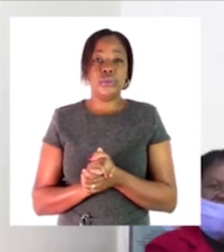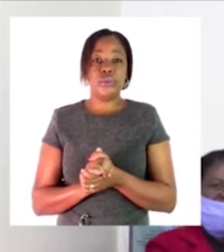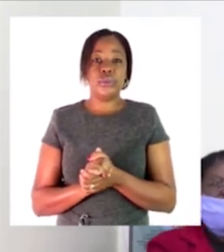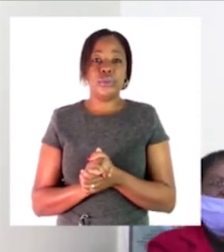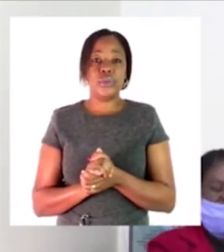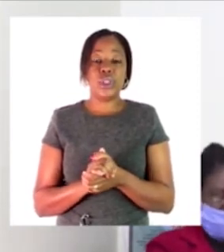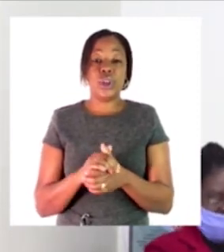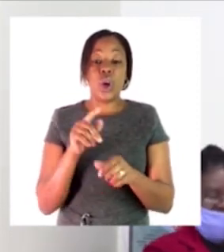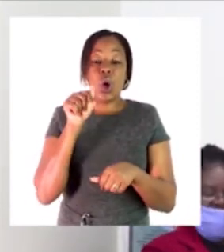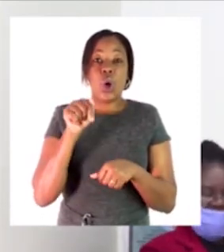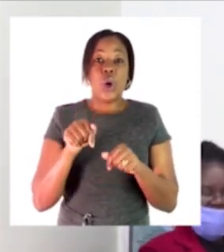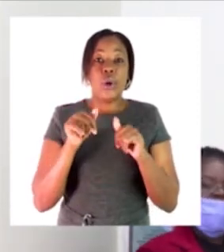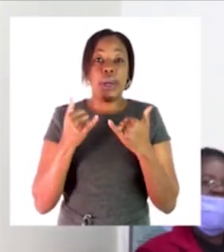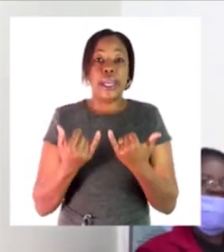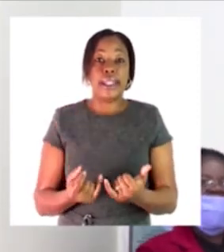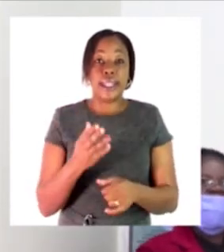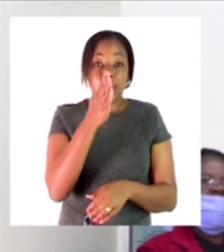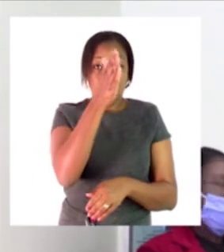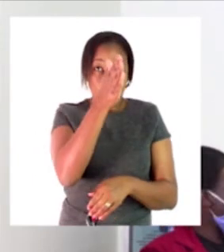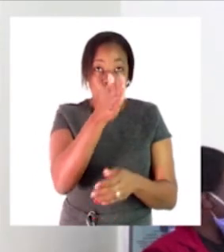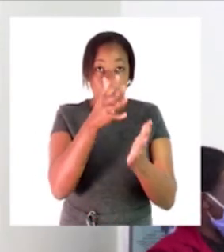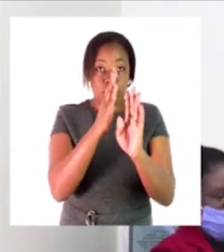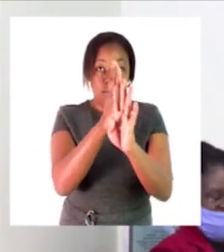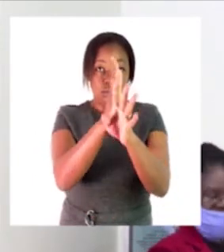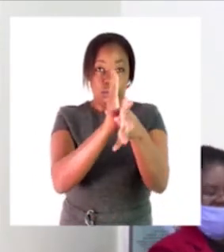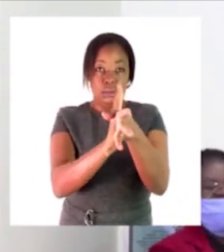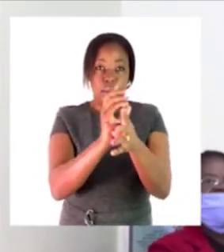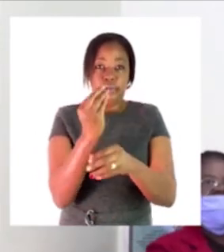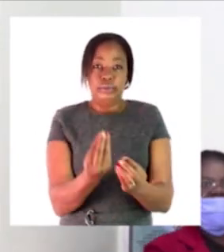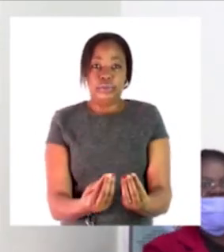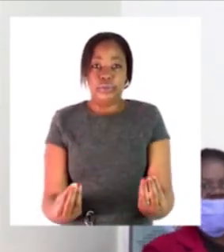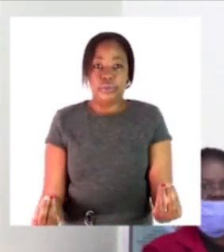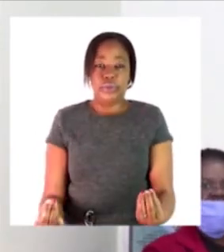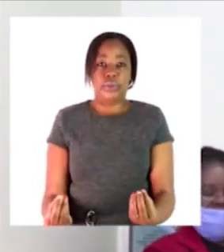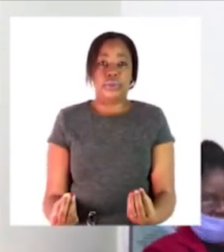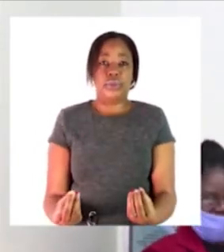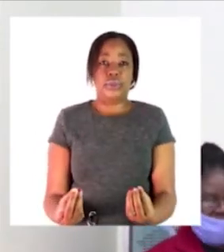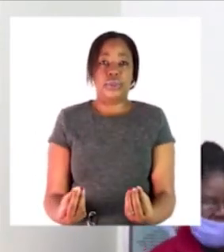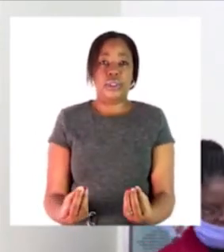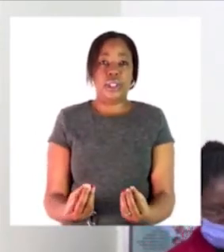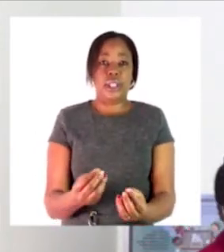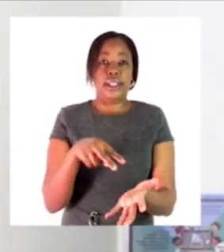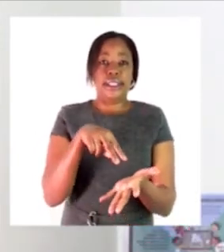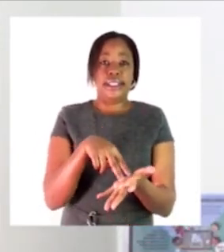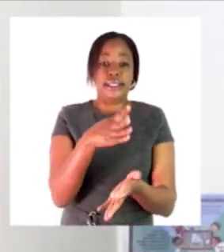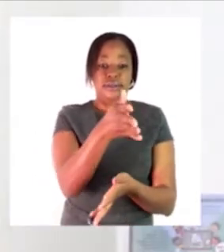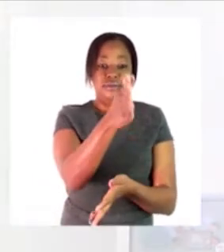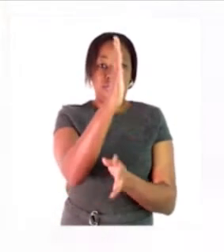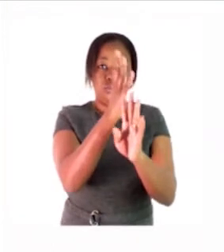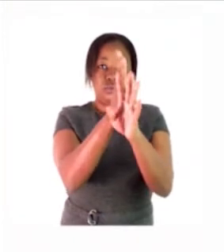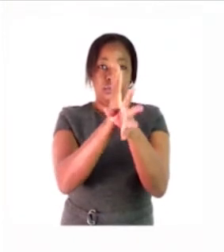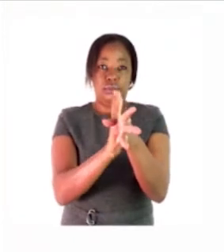kids who are lining up there and check their positions which they are holding as they are standing in that queue let's go back to our page four